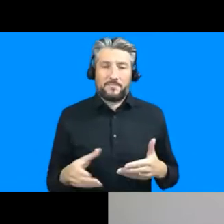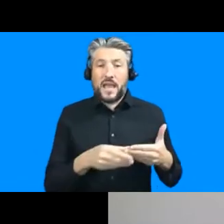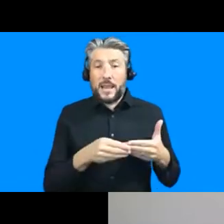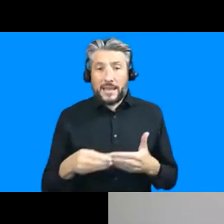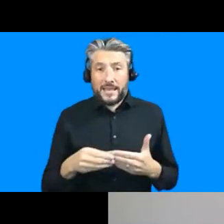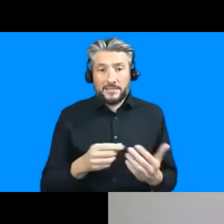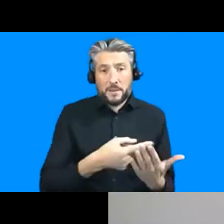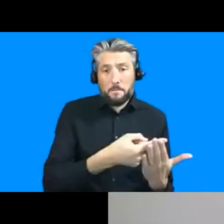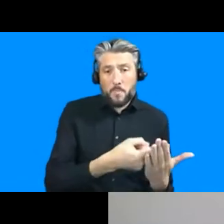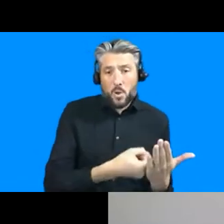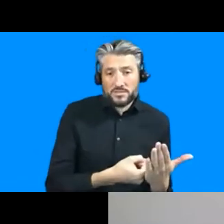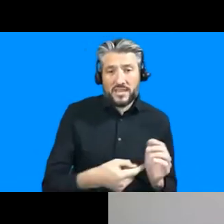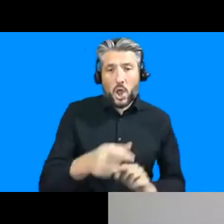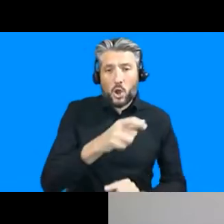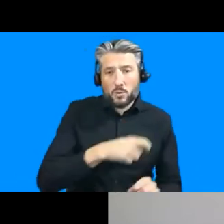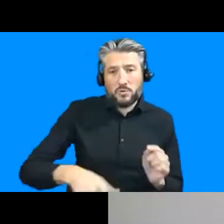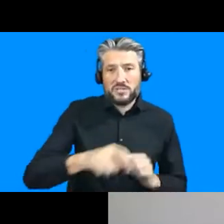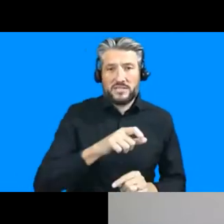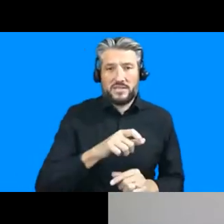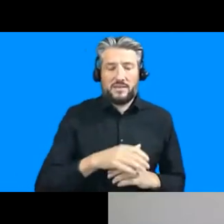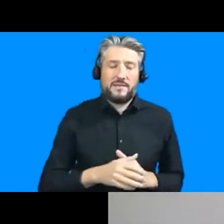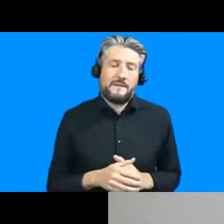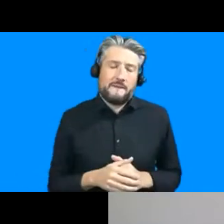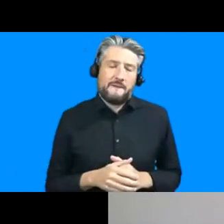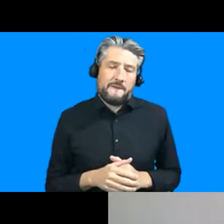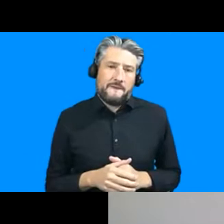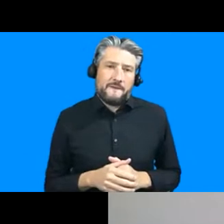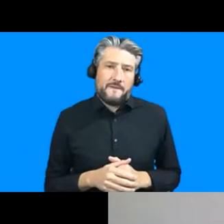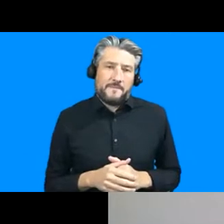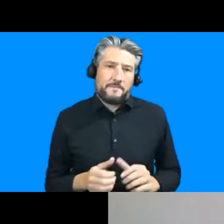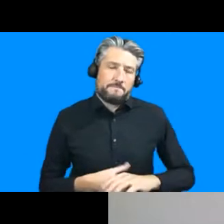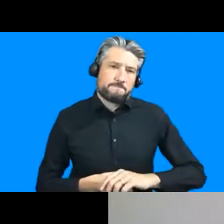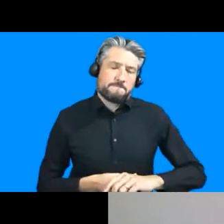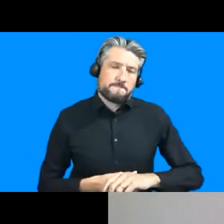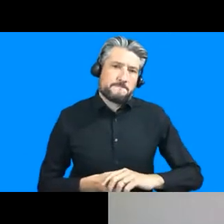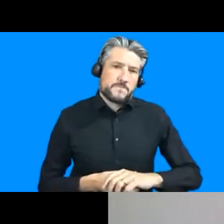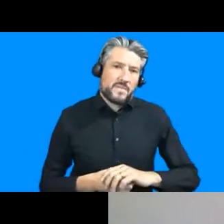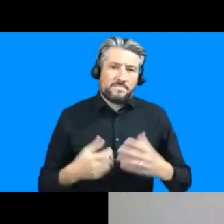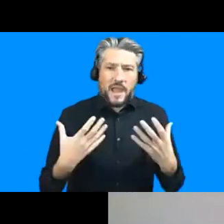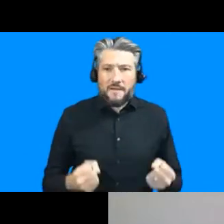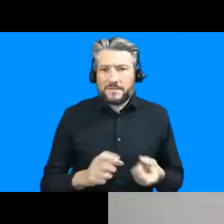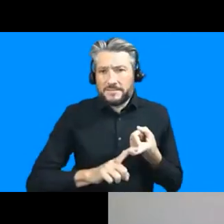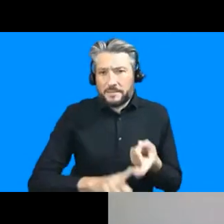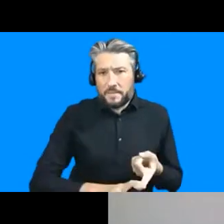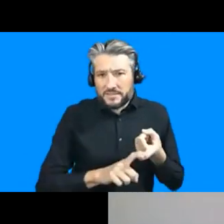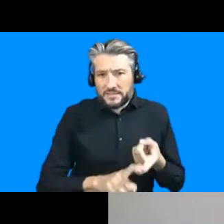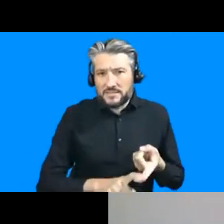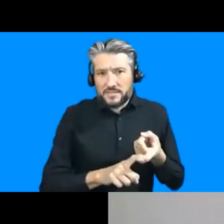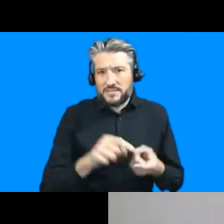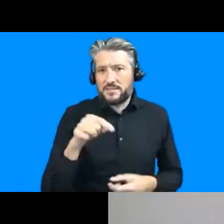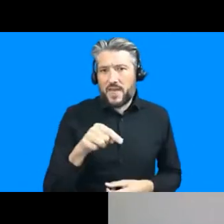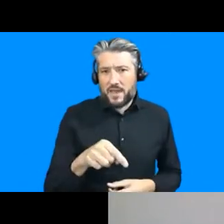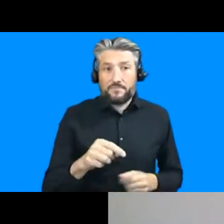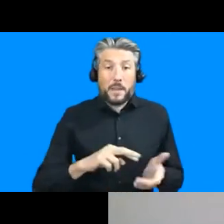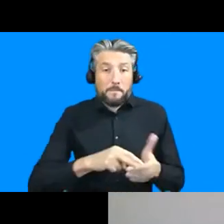so in the pakistan context that's always been the case so that's like a past dependency so uh in pakistan planning